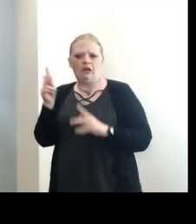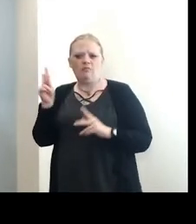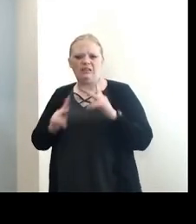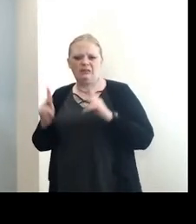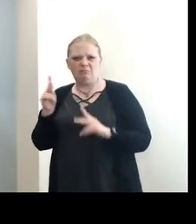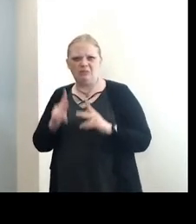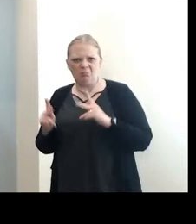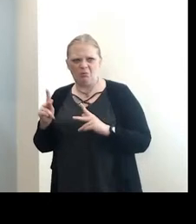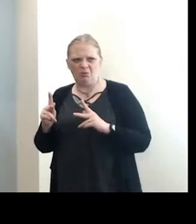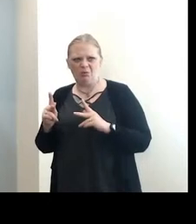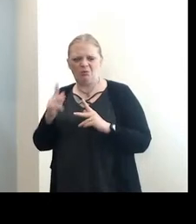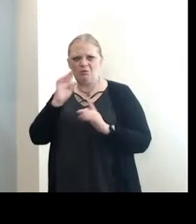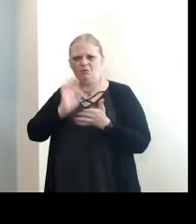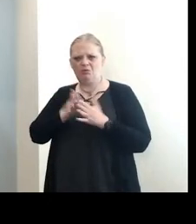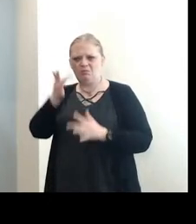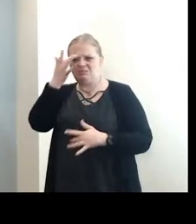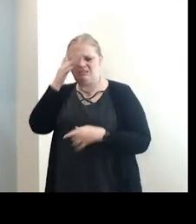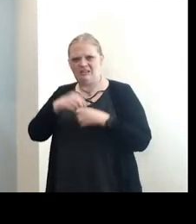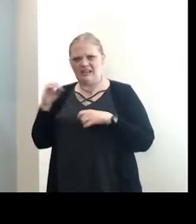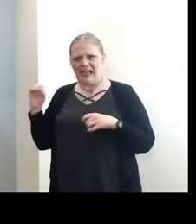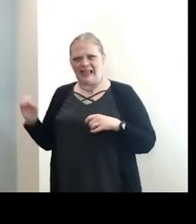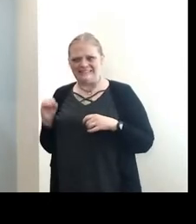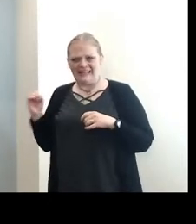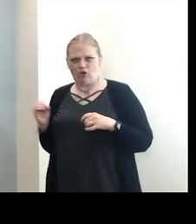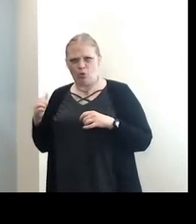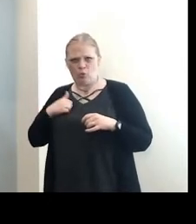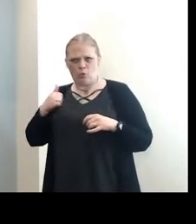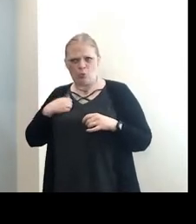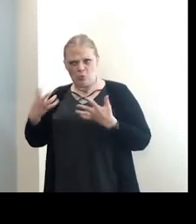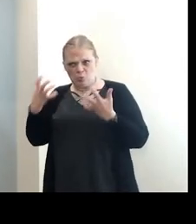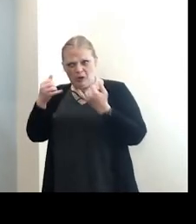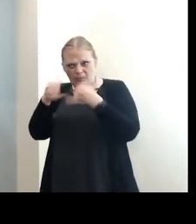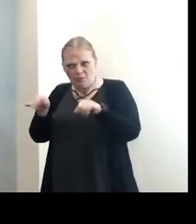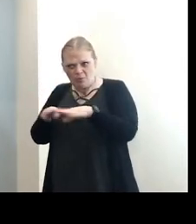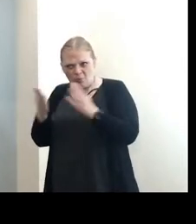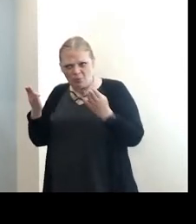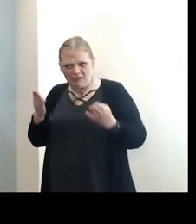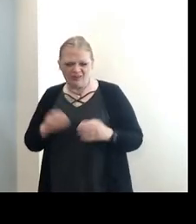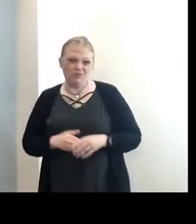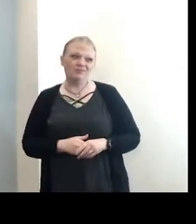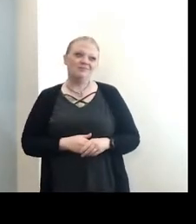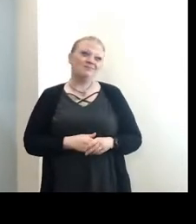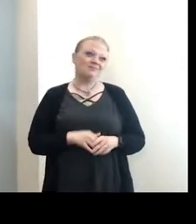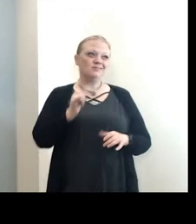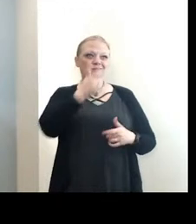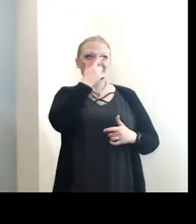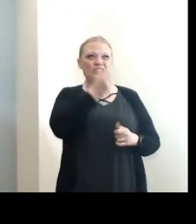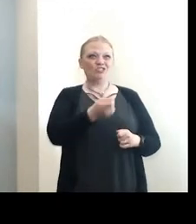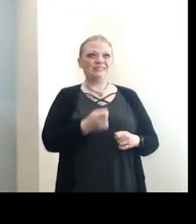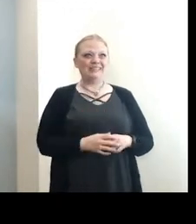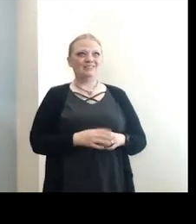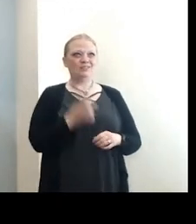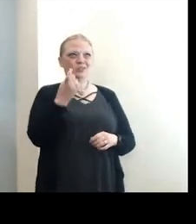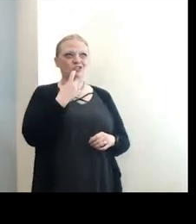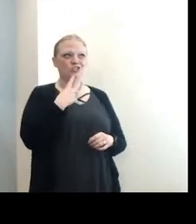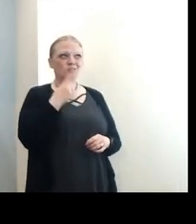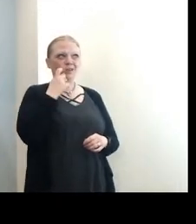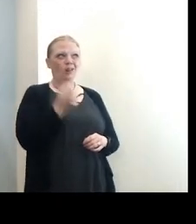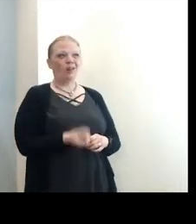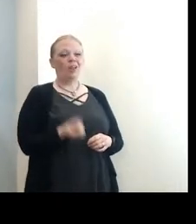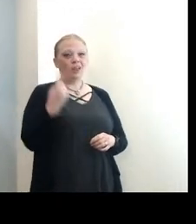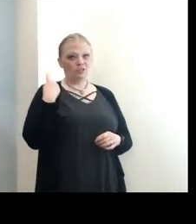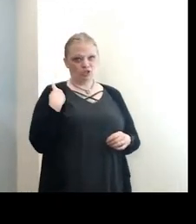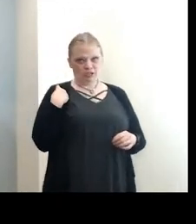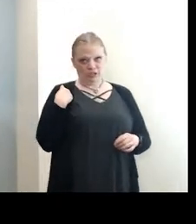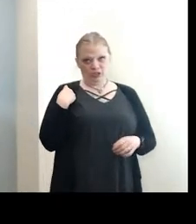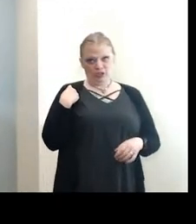in the province of Ontario, do you really want that border open? Well, it's an interesting question, Michael, because last year